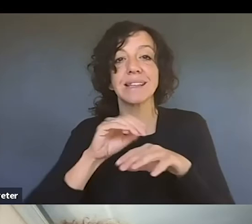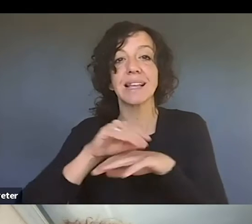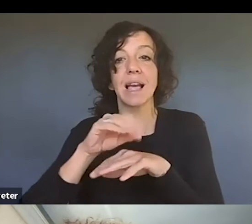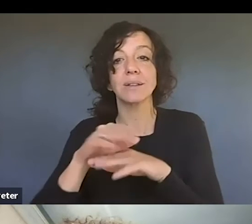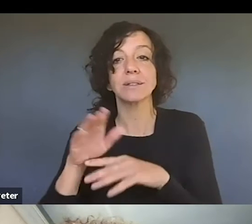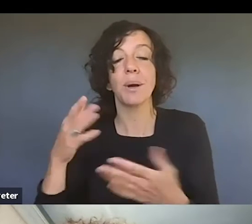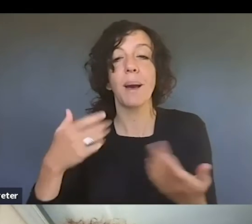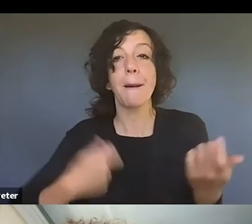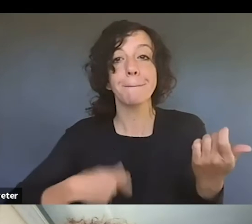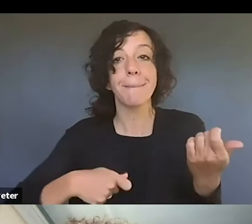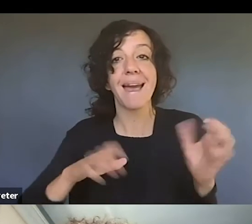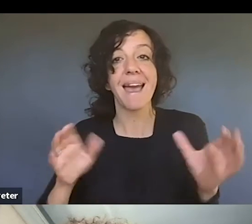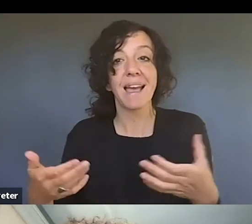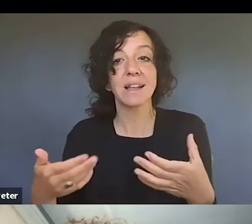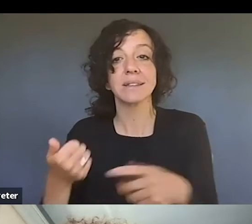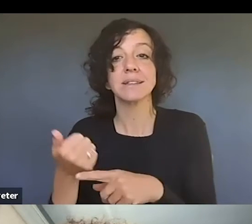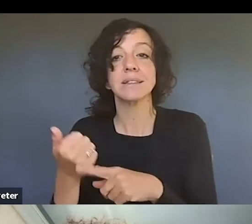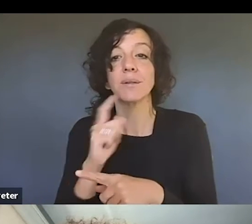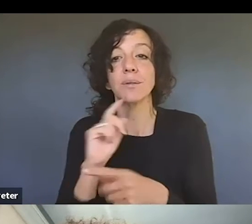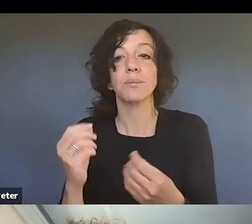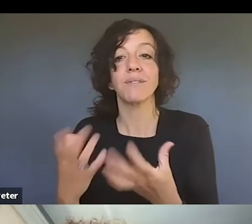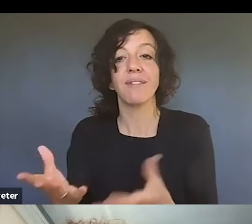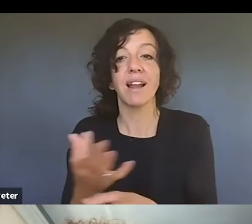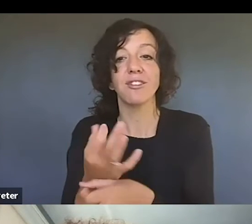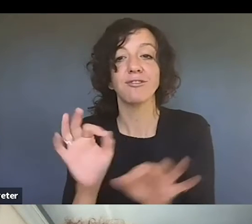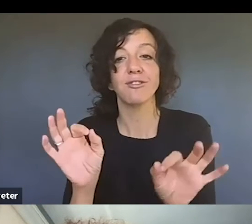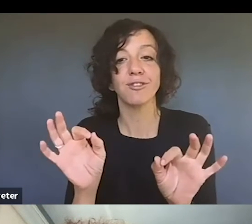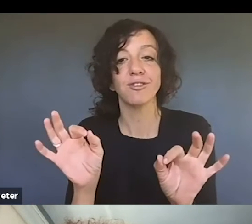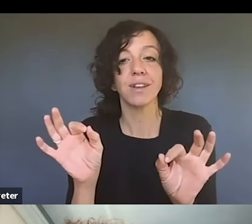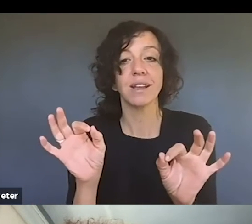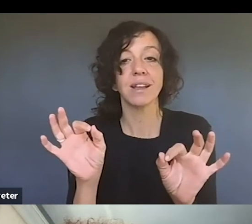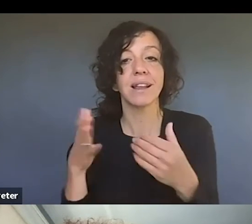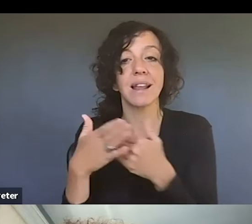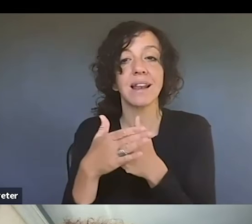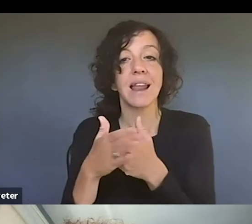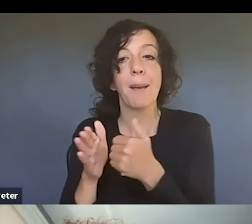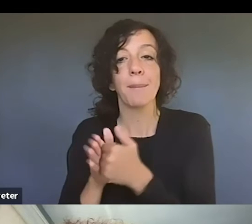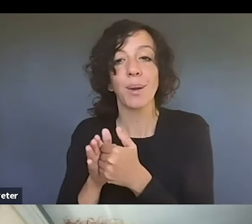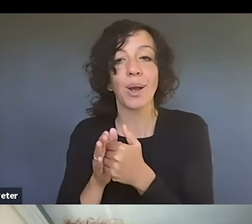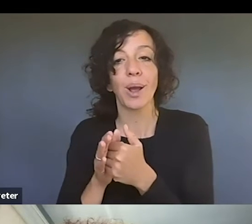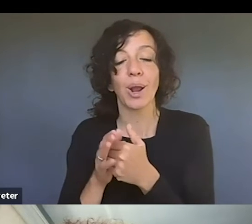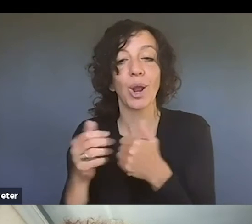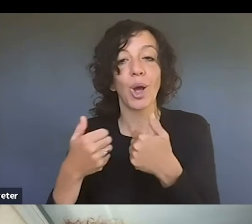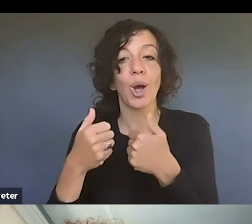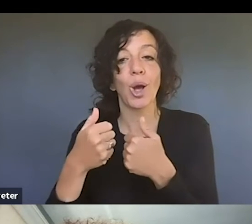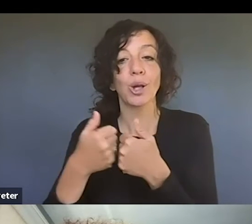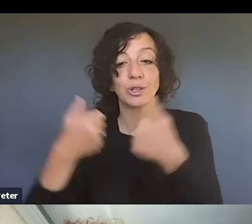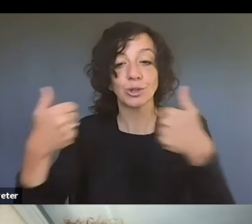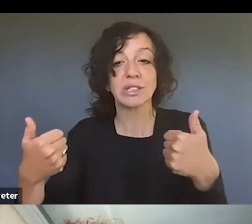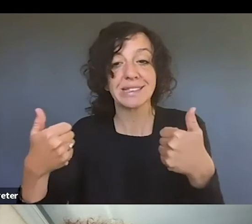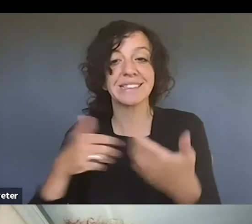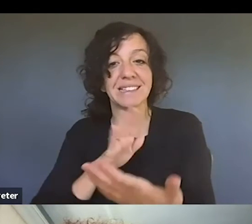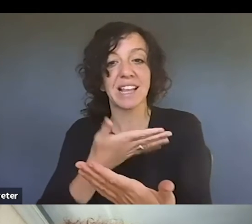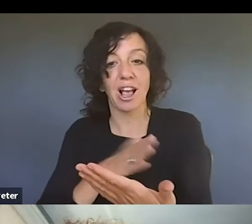band who was providing free, uh, neighborhood, socially distanced concerts,